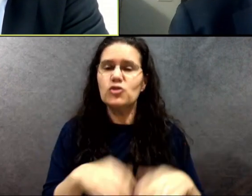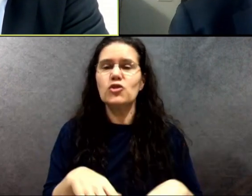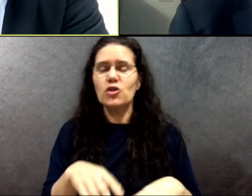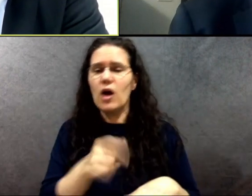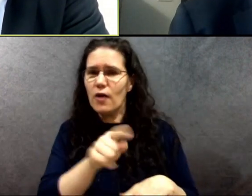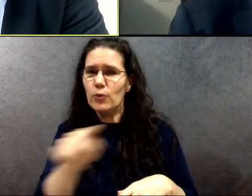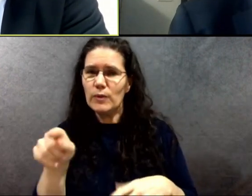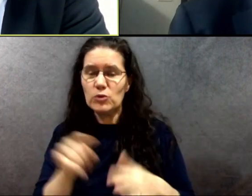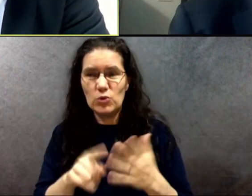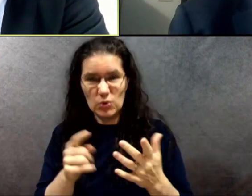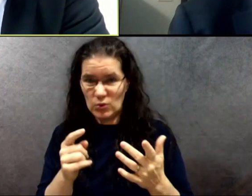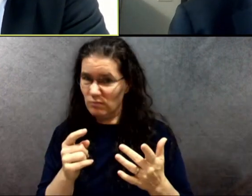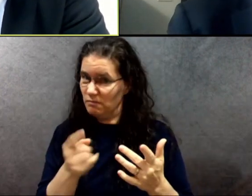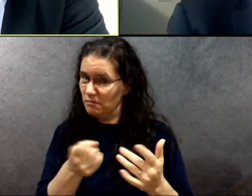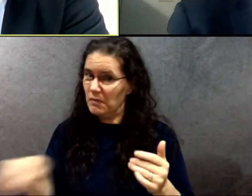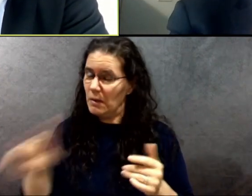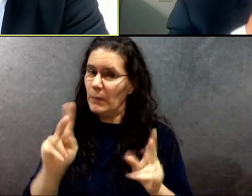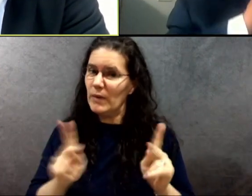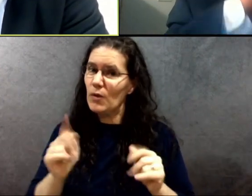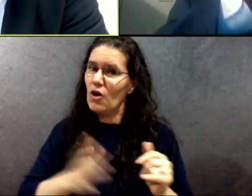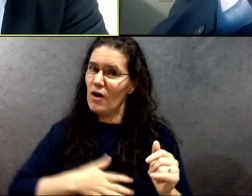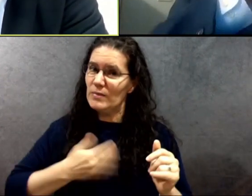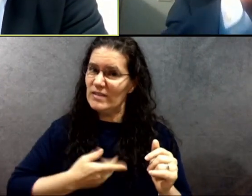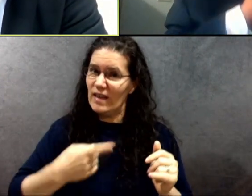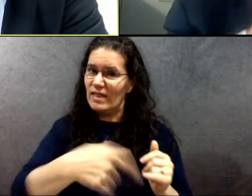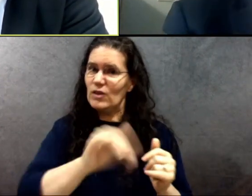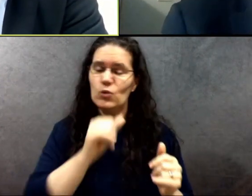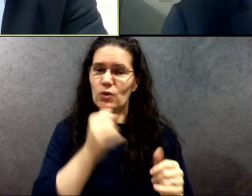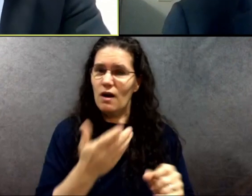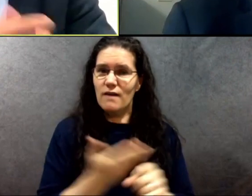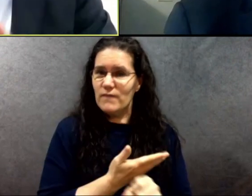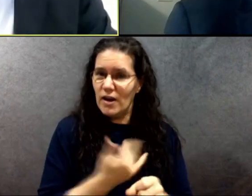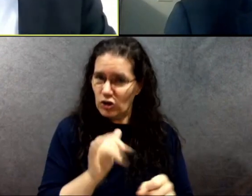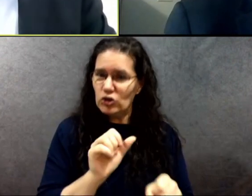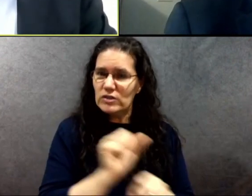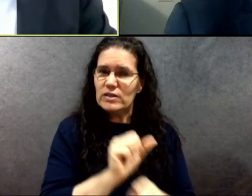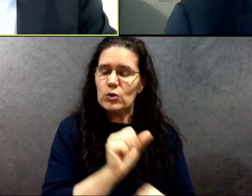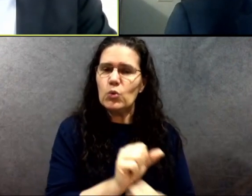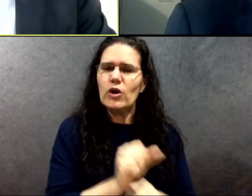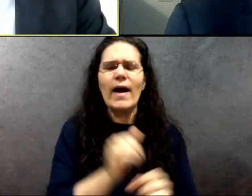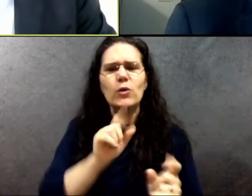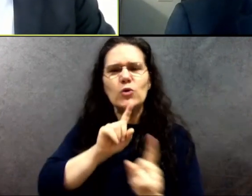upset that you're still on the job. How would you, how would you respond to them and their fear?